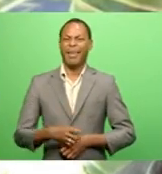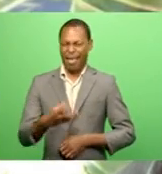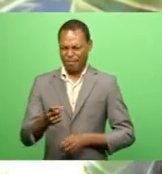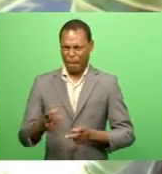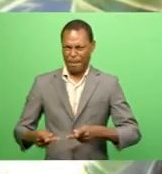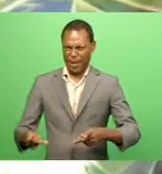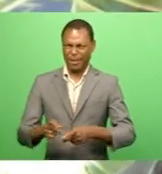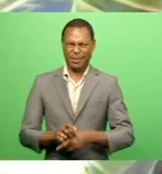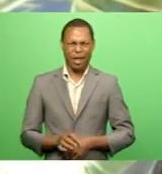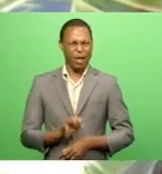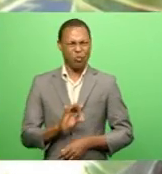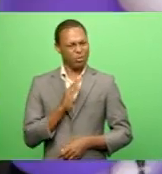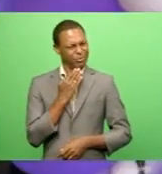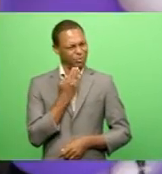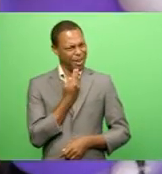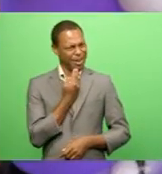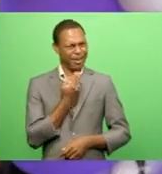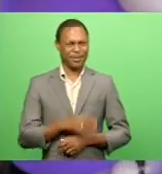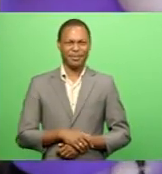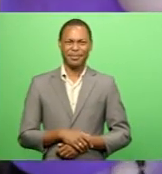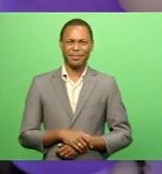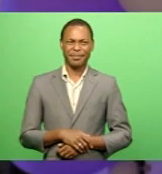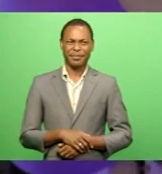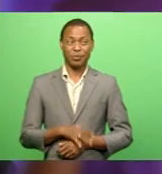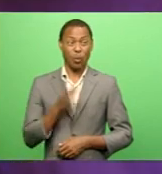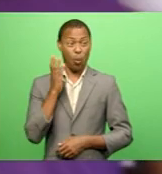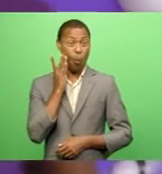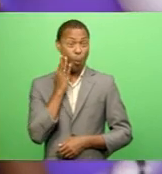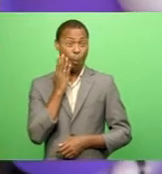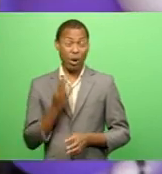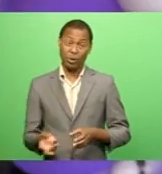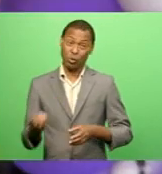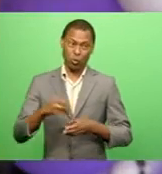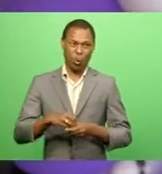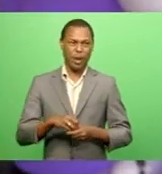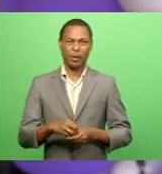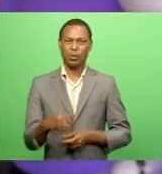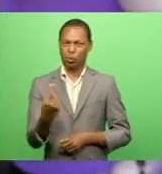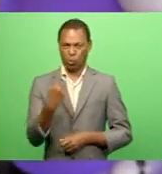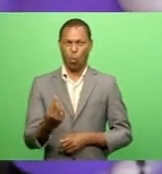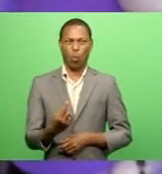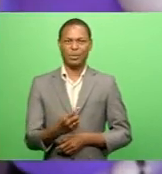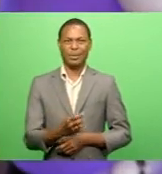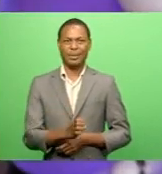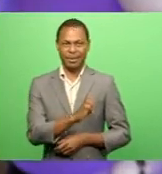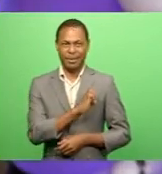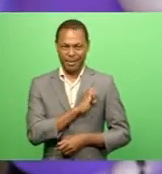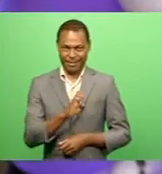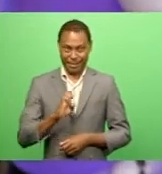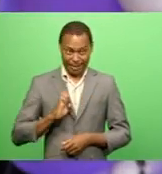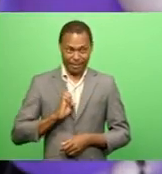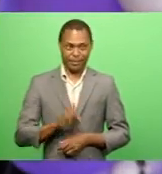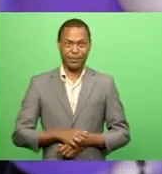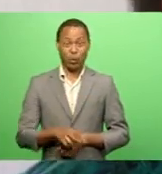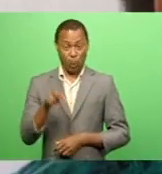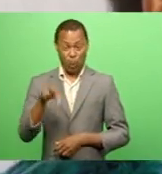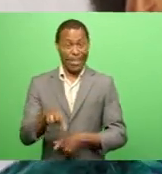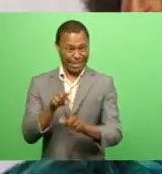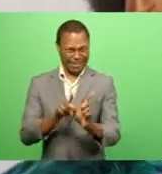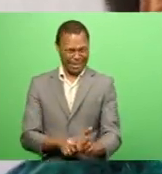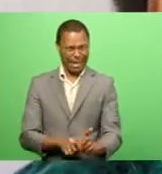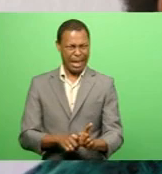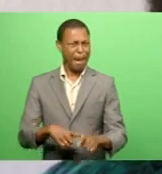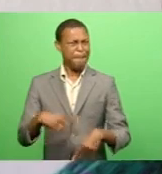from any opportunity When I joined I was the only female in the executive committee with 10 other males This year we have about